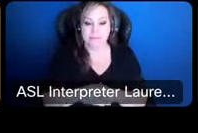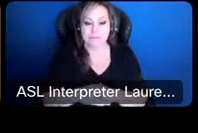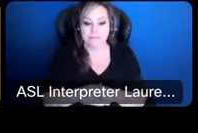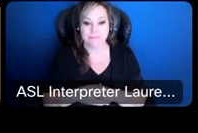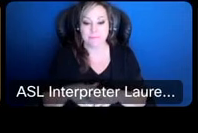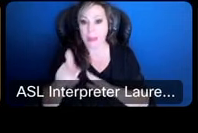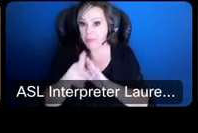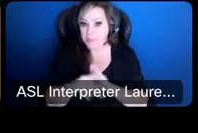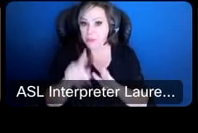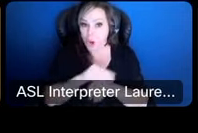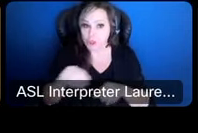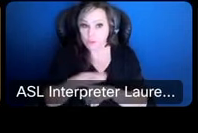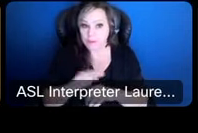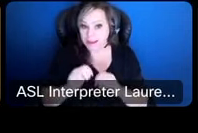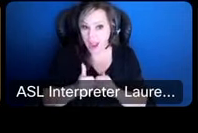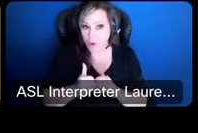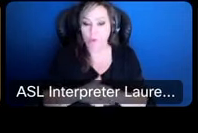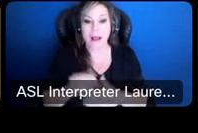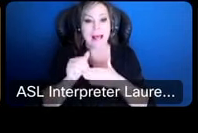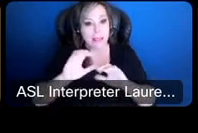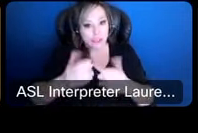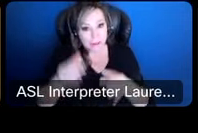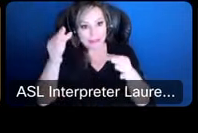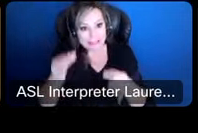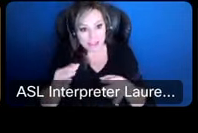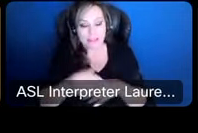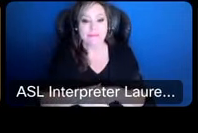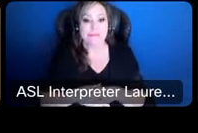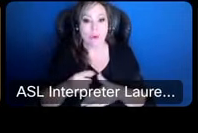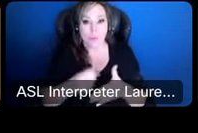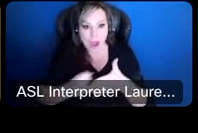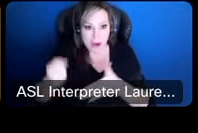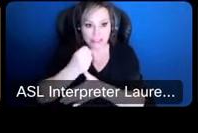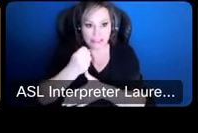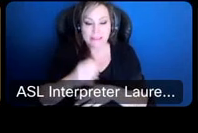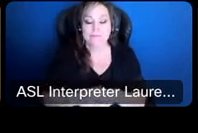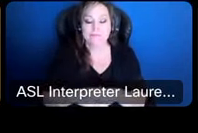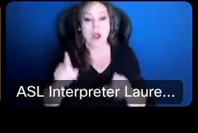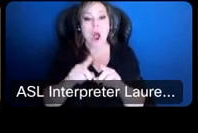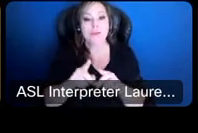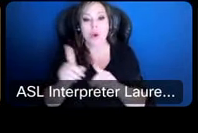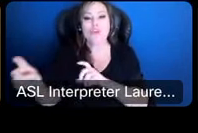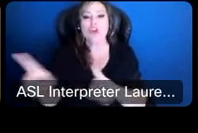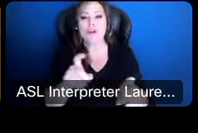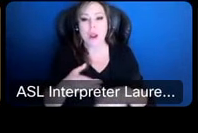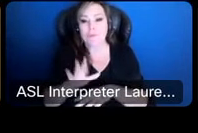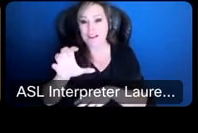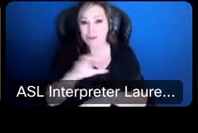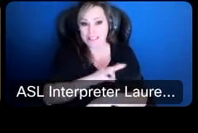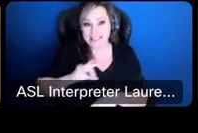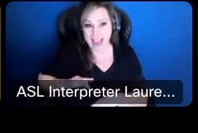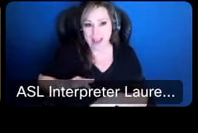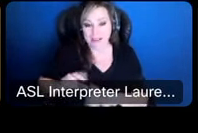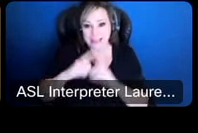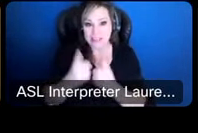are driven by leadership telling me what they have prioritized and we also surveyed we have over 500 staff members in the district